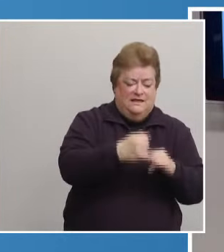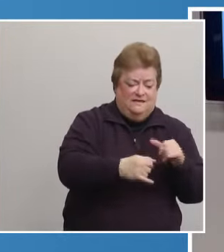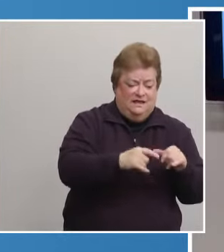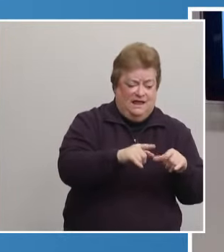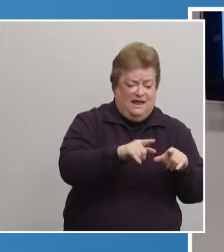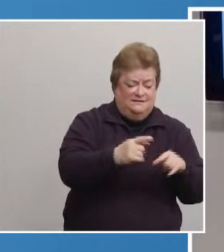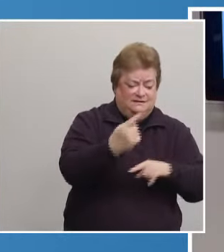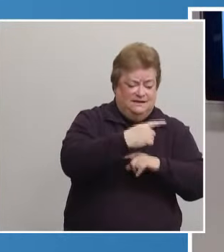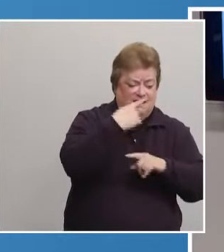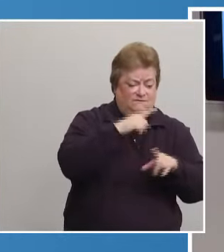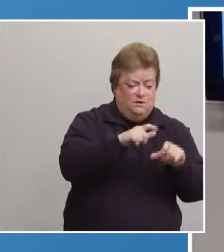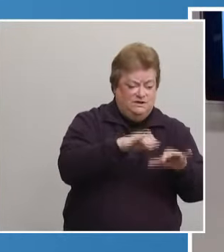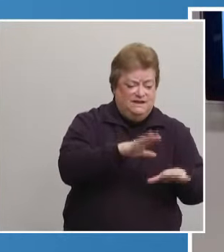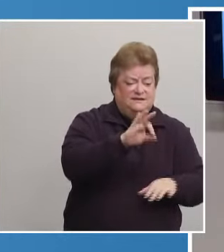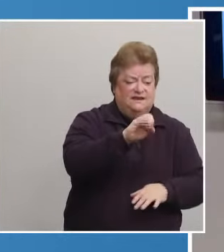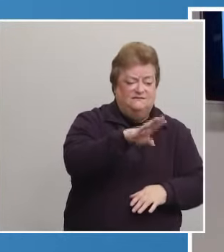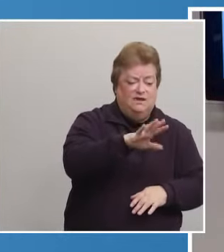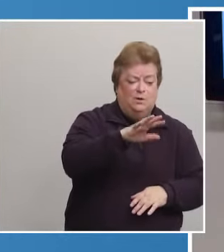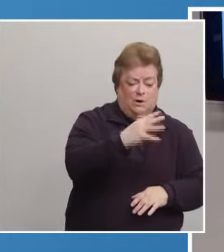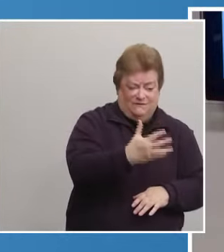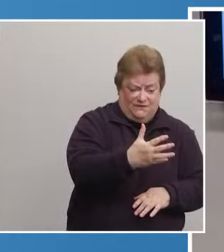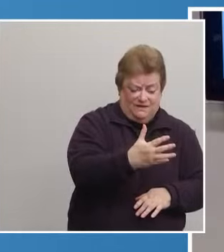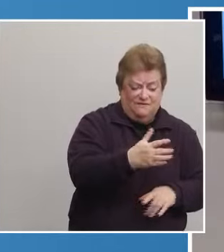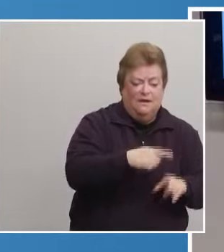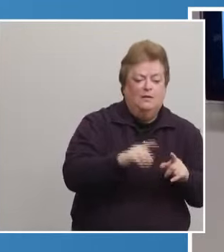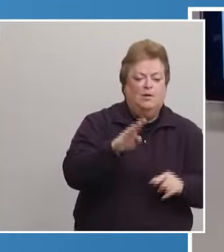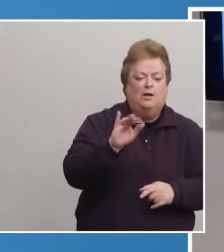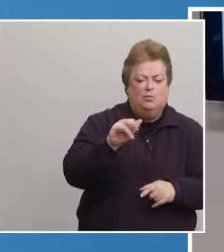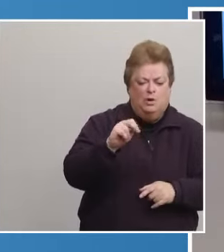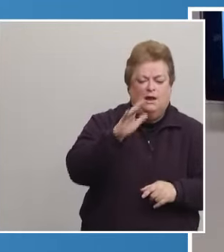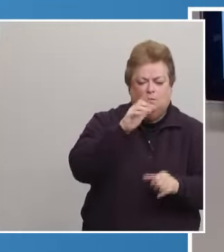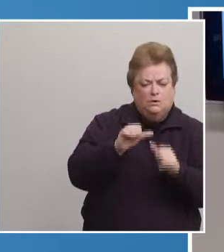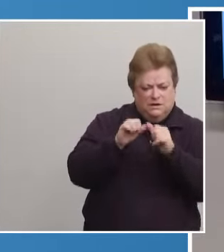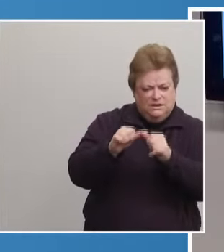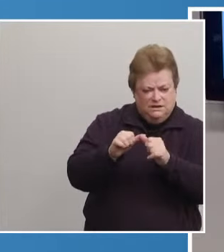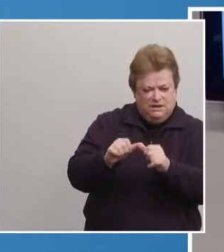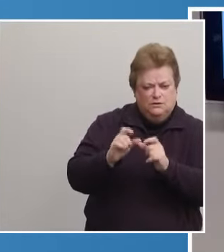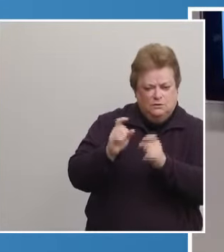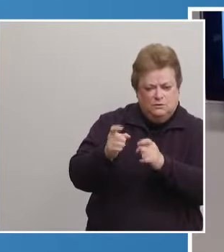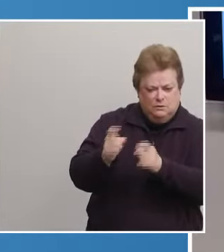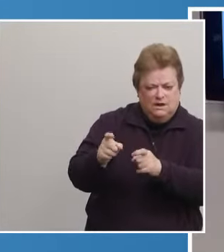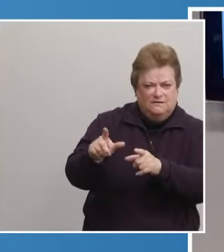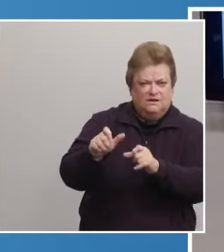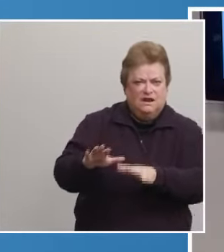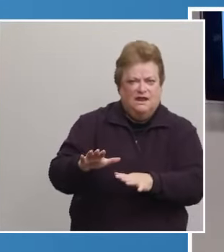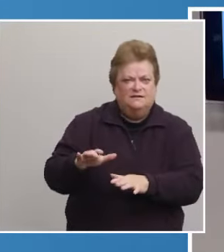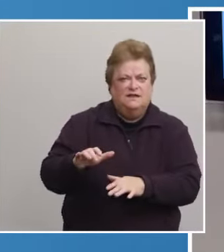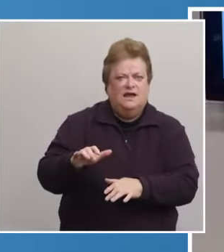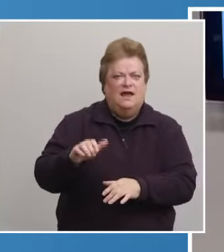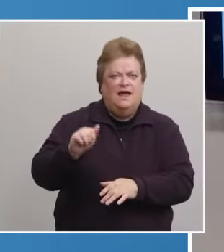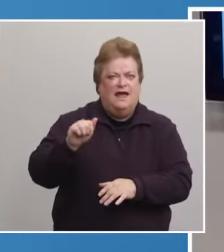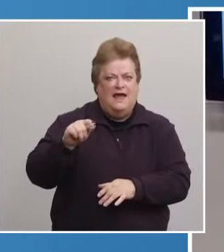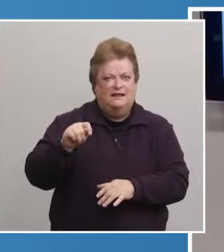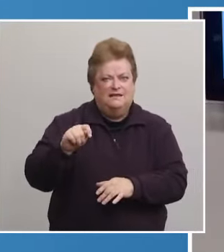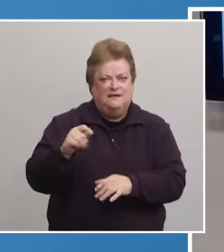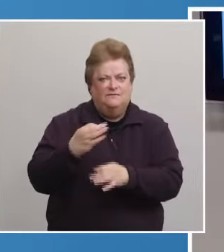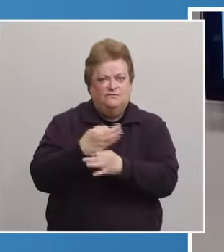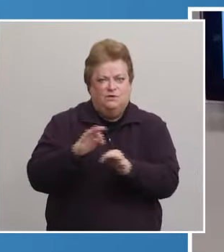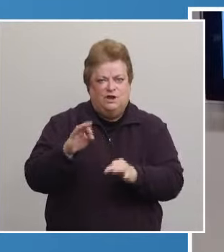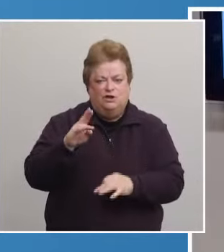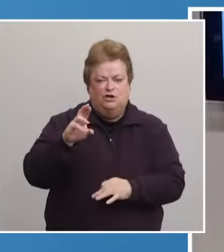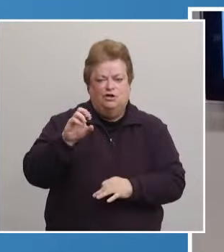testing there is February 5th, but Bryan Health will continue to offer COVID-19 at its three urgent care clinics.